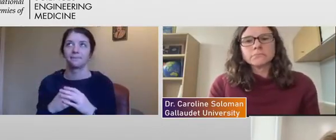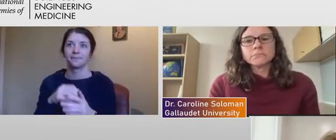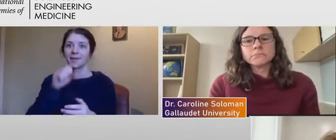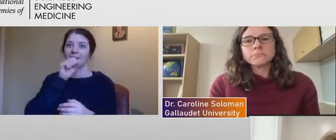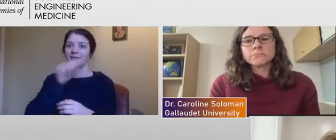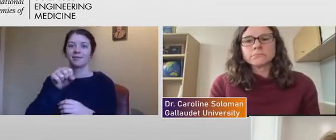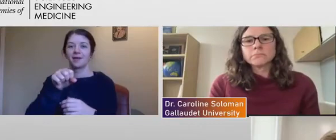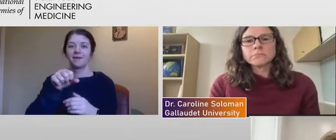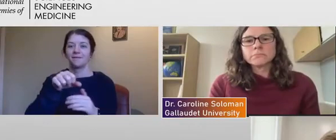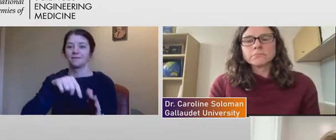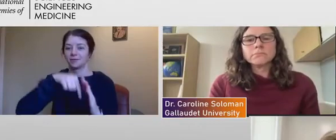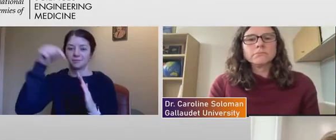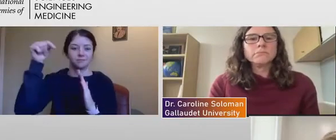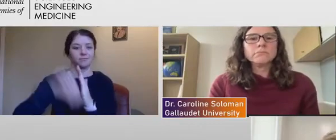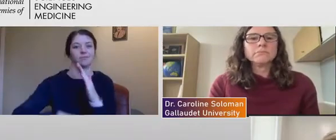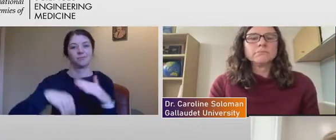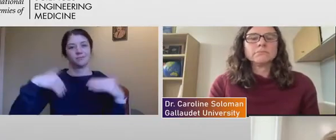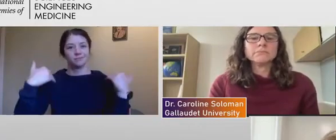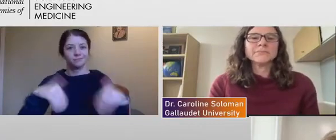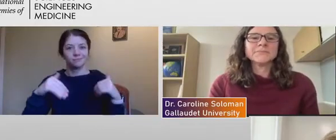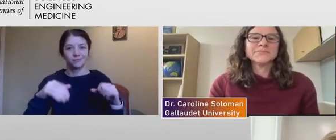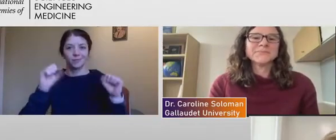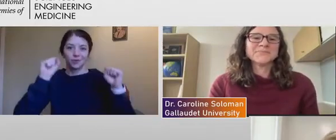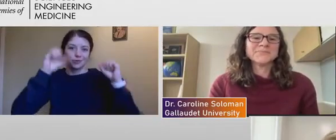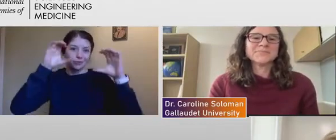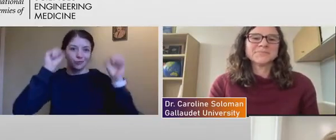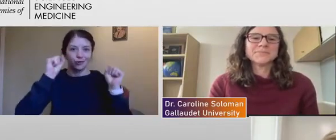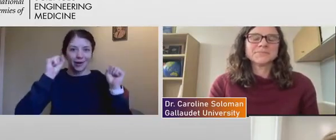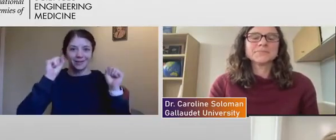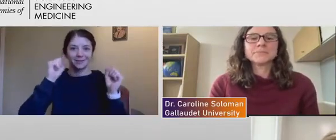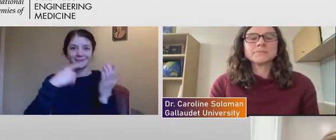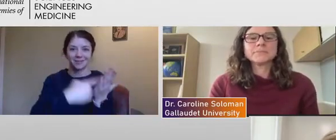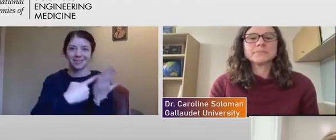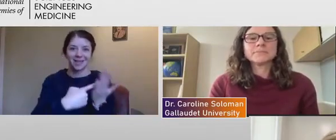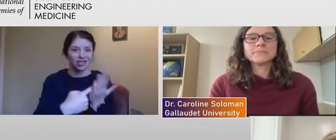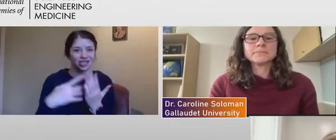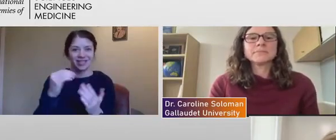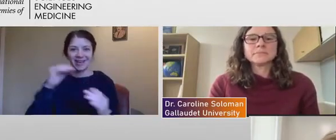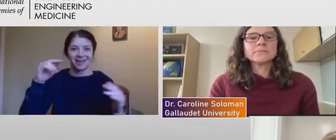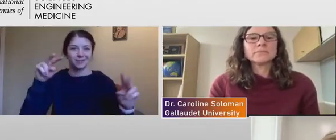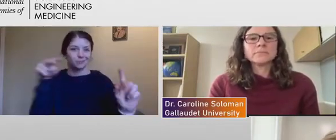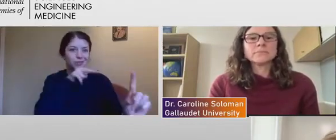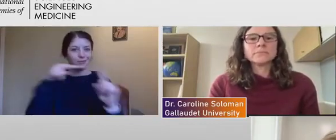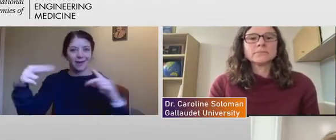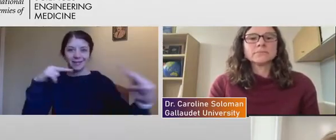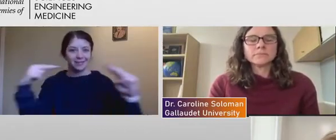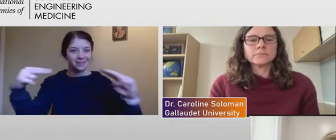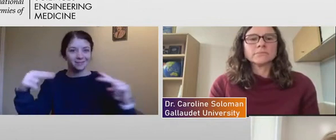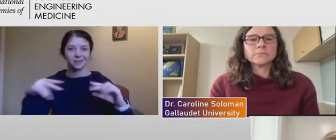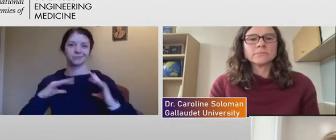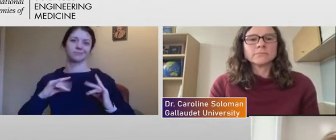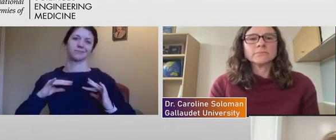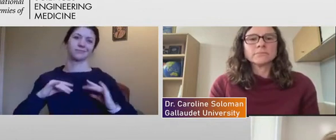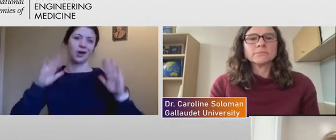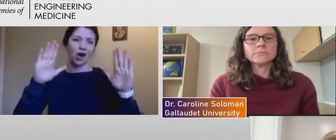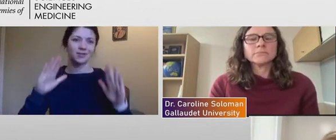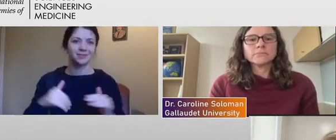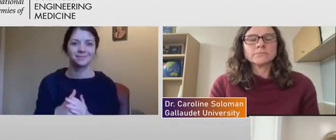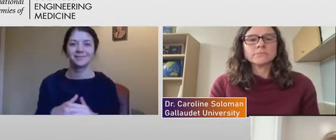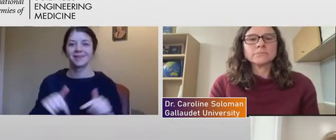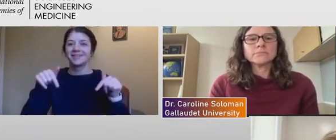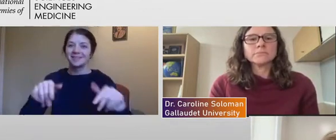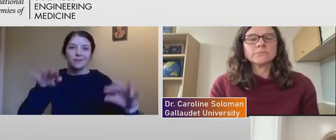of this conversation and all the different perspectives that are being contributed. And I think that is a part, like, this is a perfect